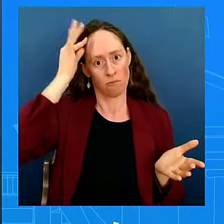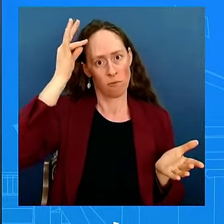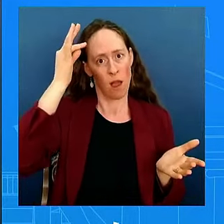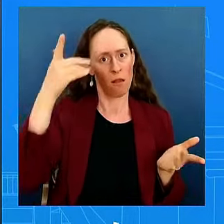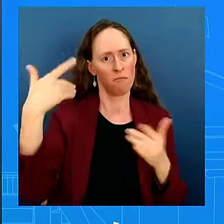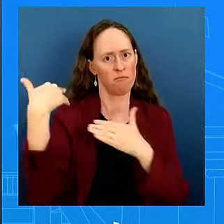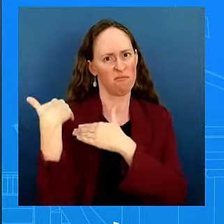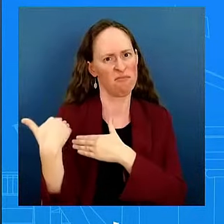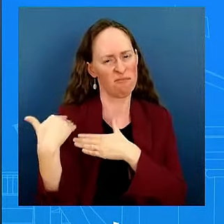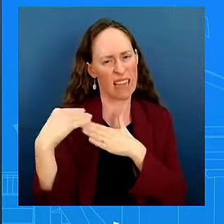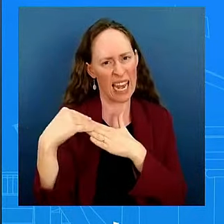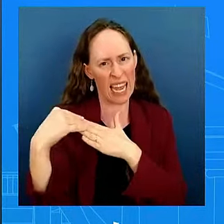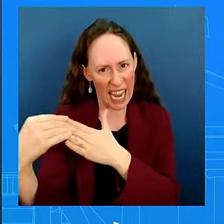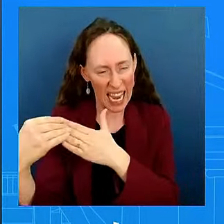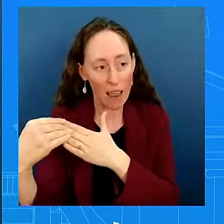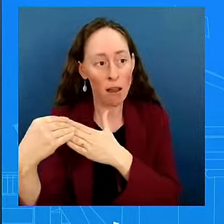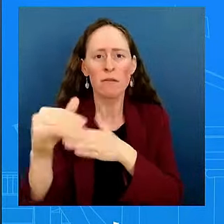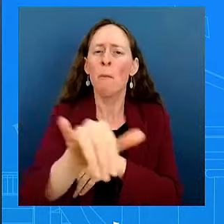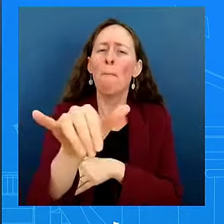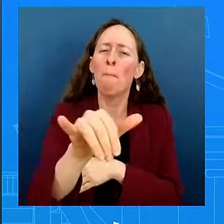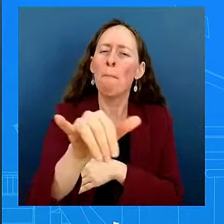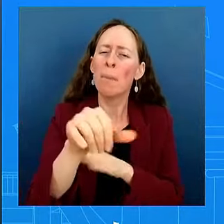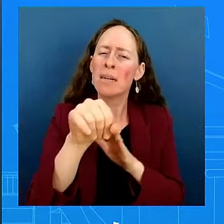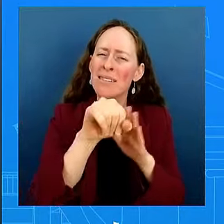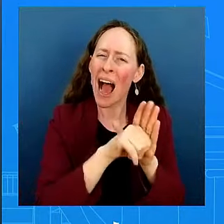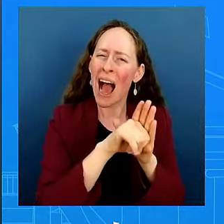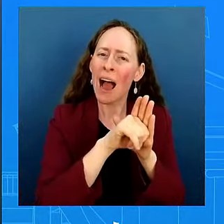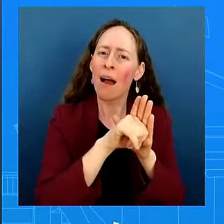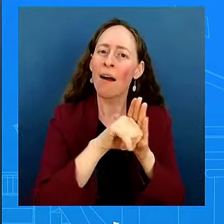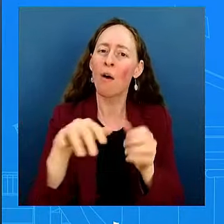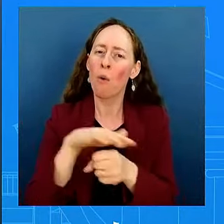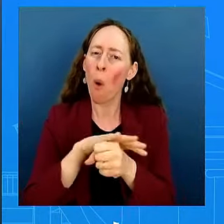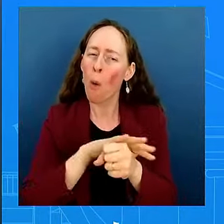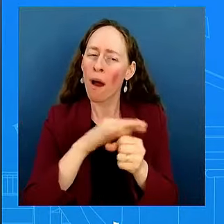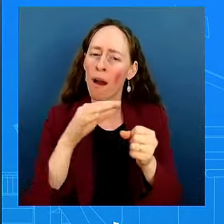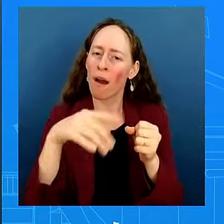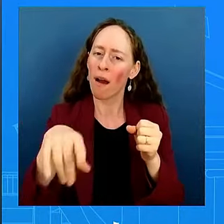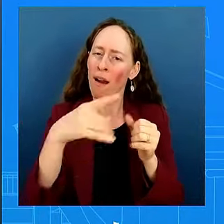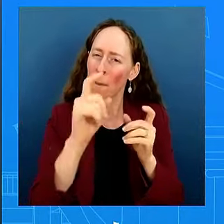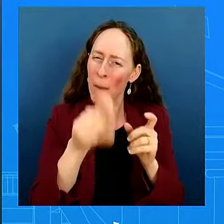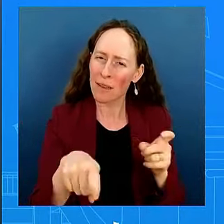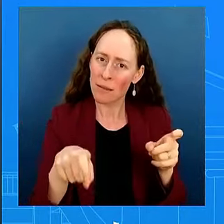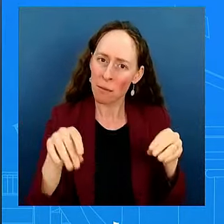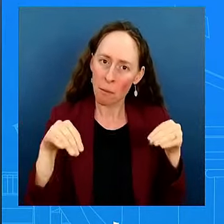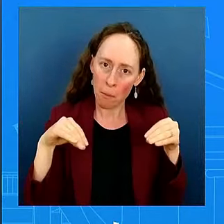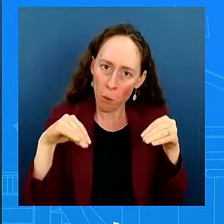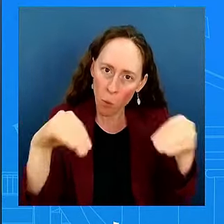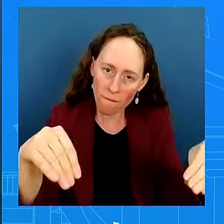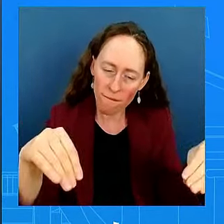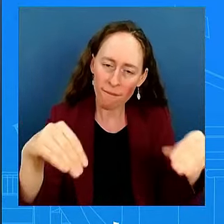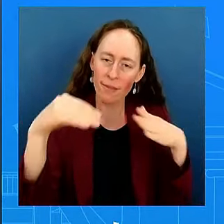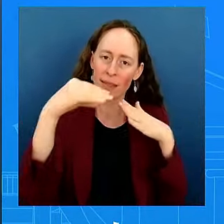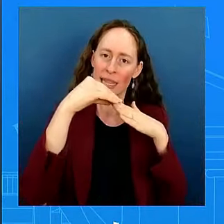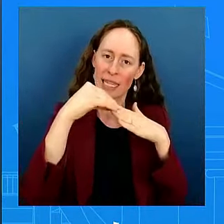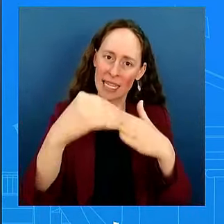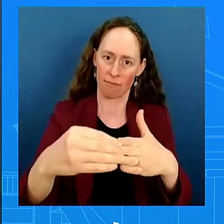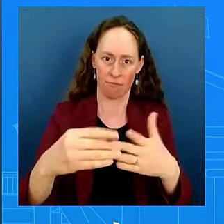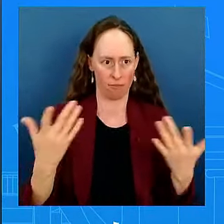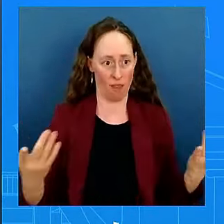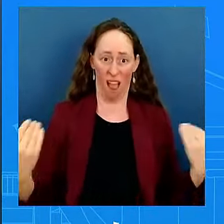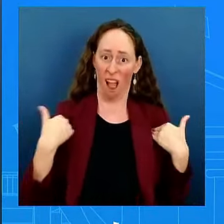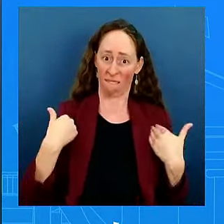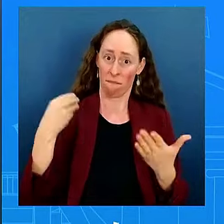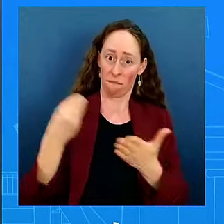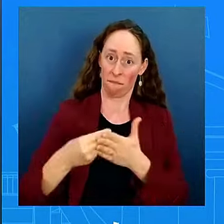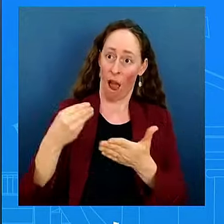these communities and federal dollars, these communities now have, you know,